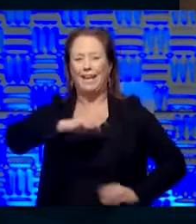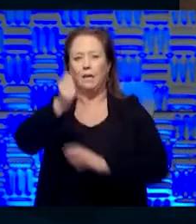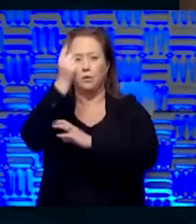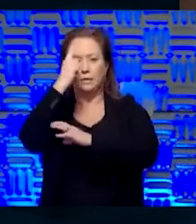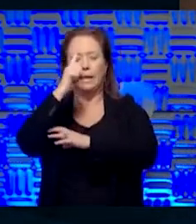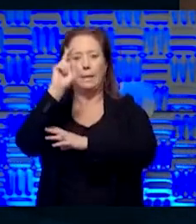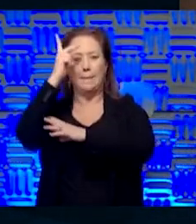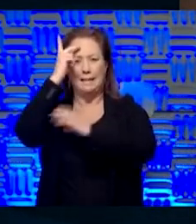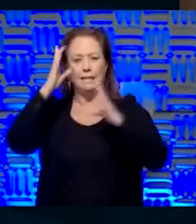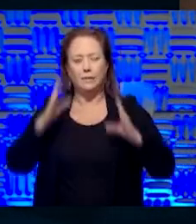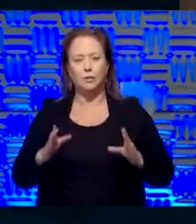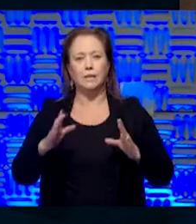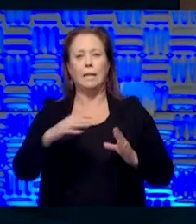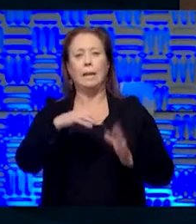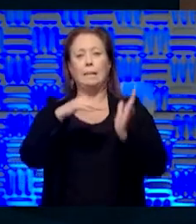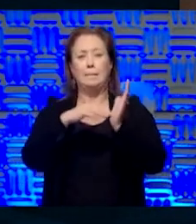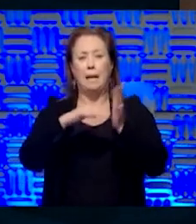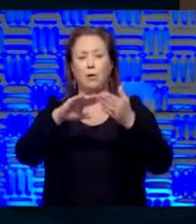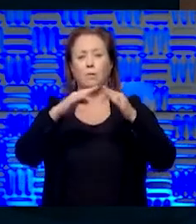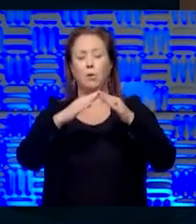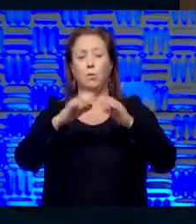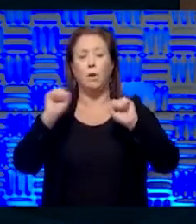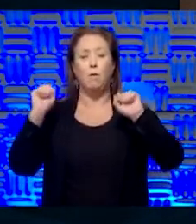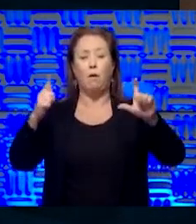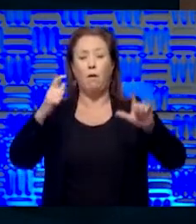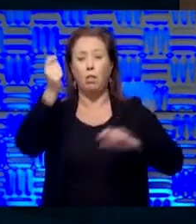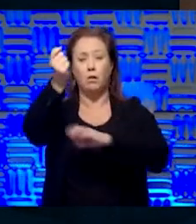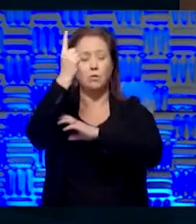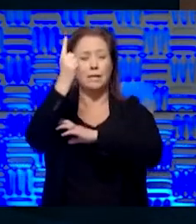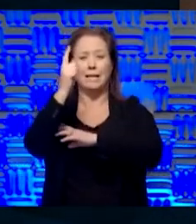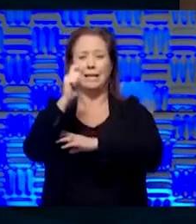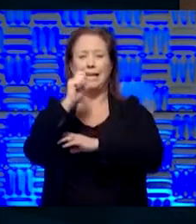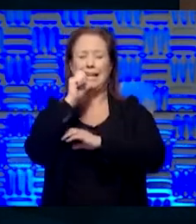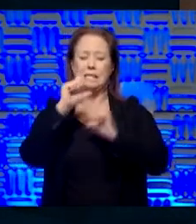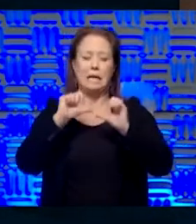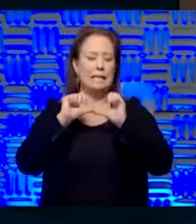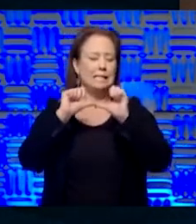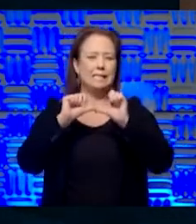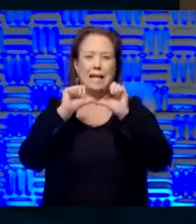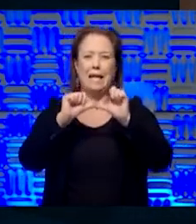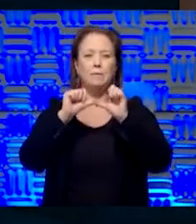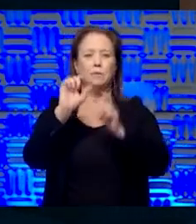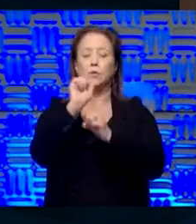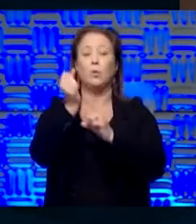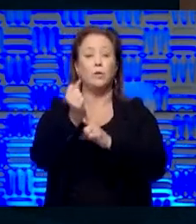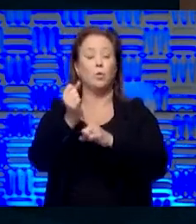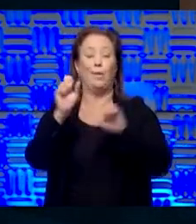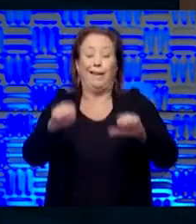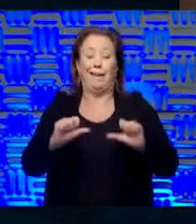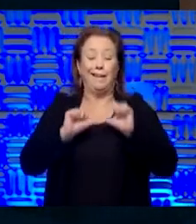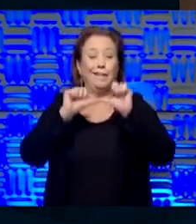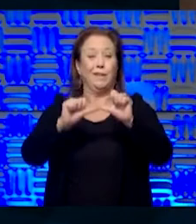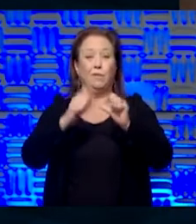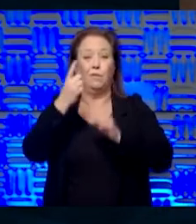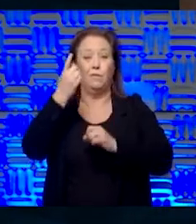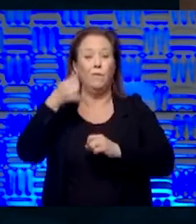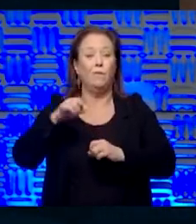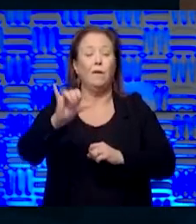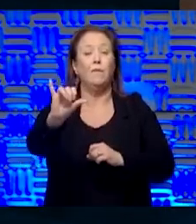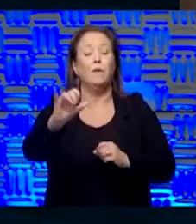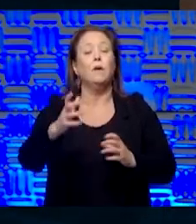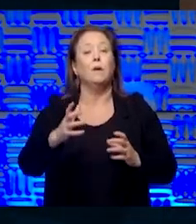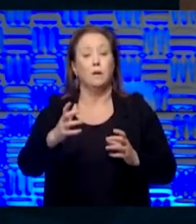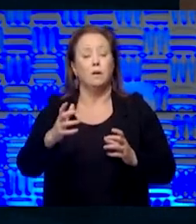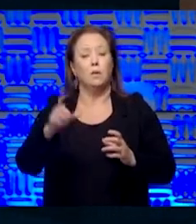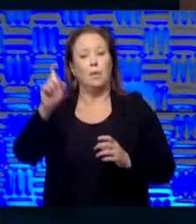that politicians, that even the medical community understands that this is not a sustainable circumstance. that work can continue indefinitely. And